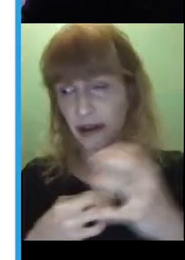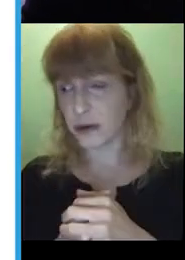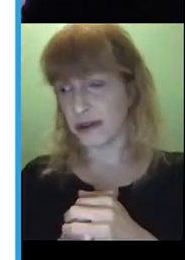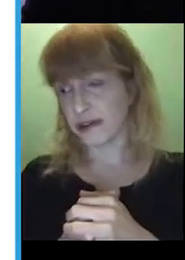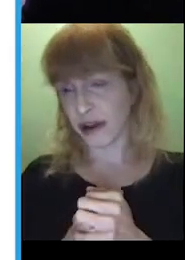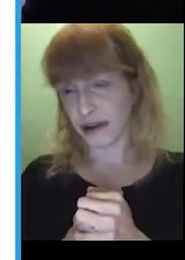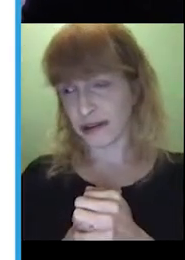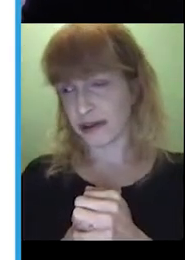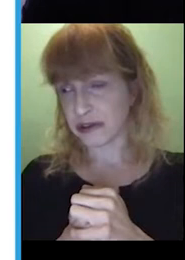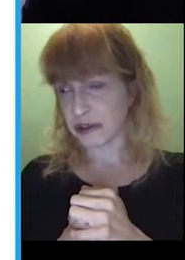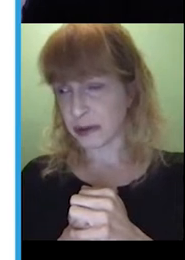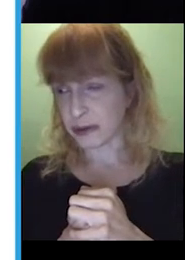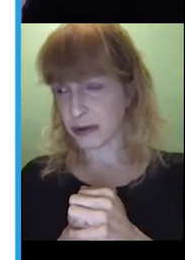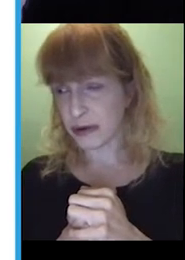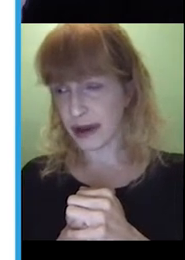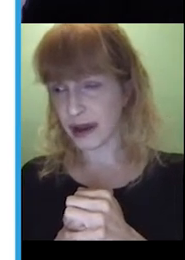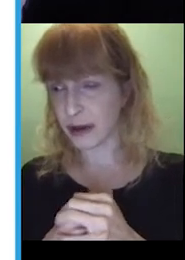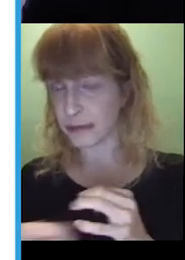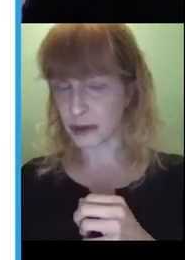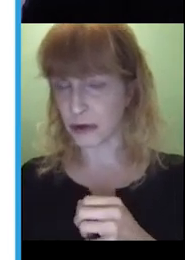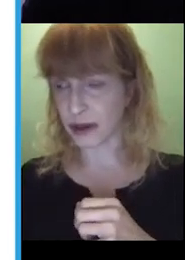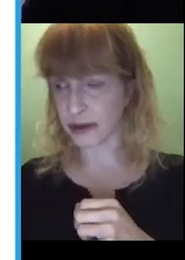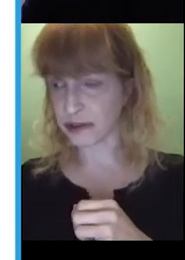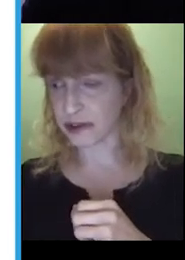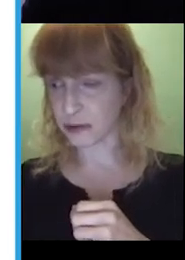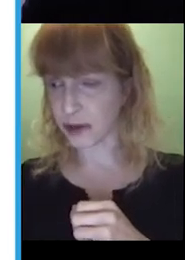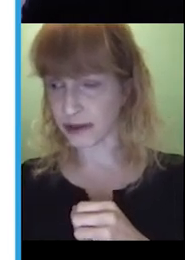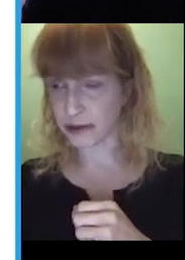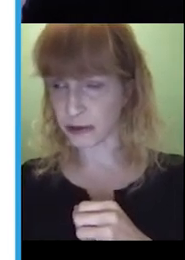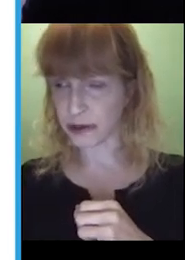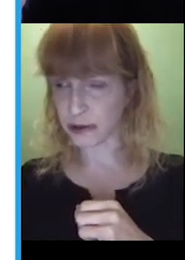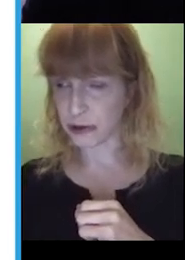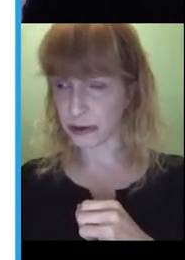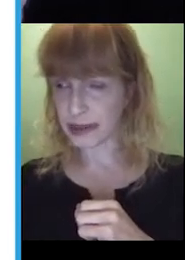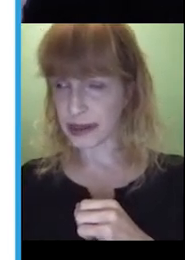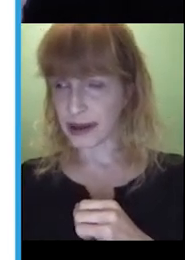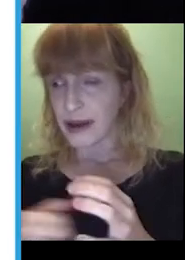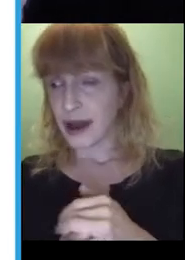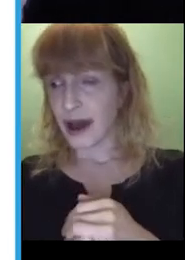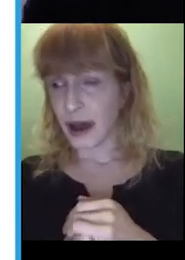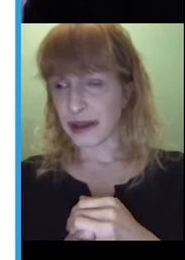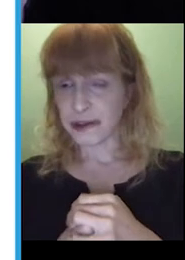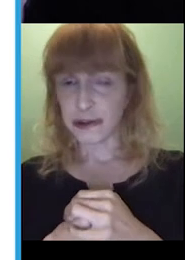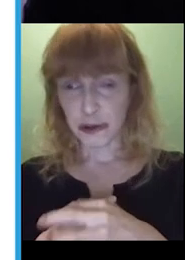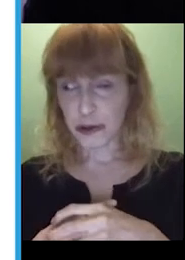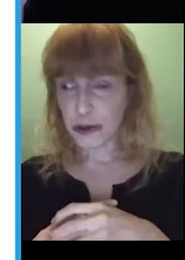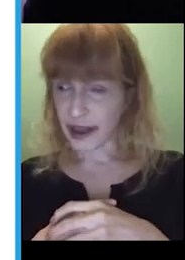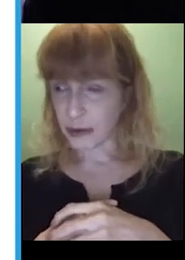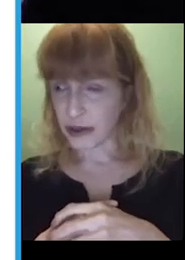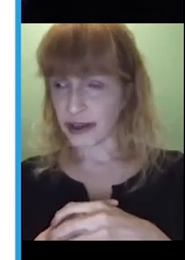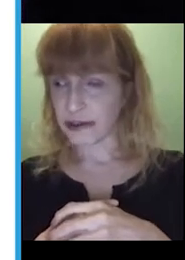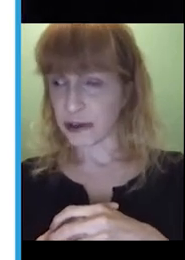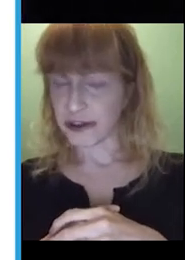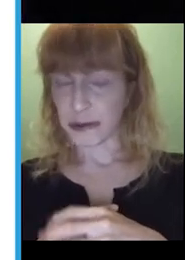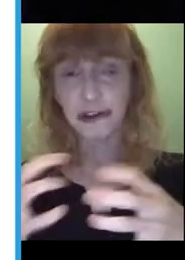up a dialogue with a child as much as possible, rather than just reading a story to them. And to do